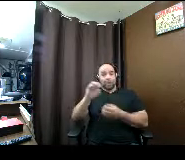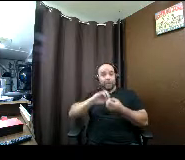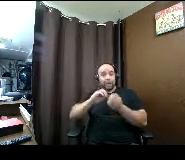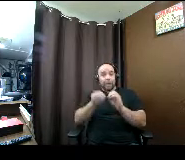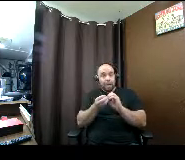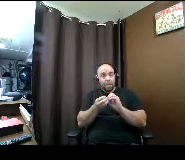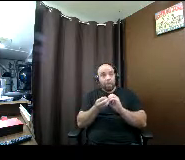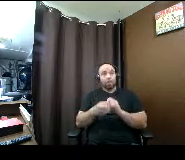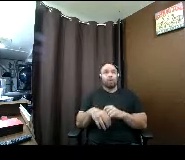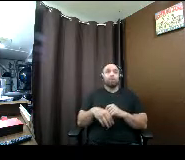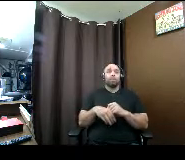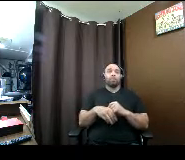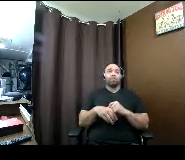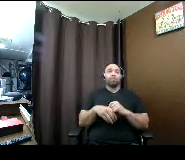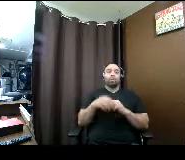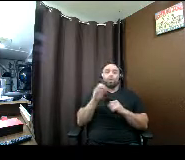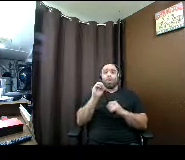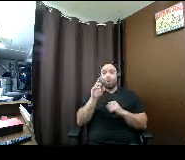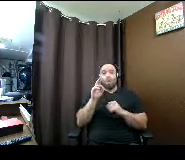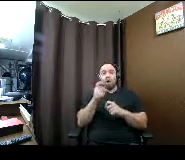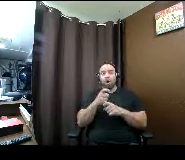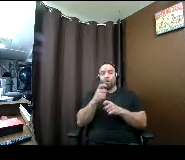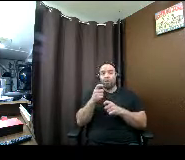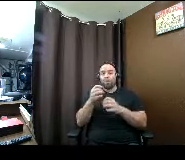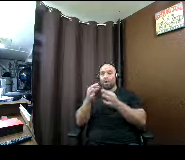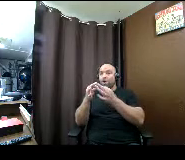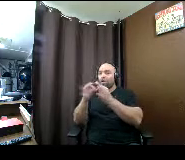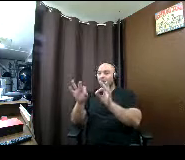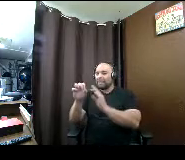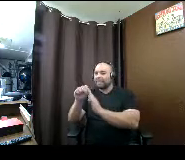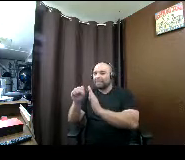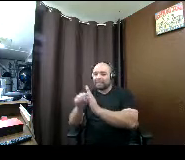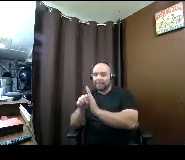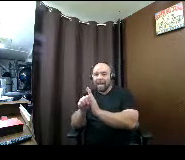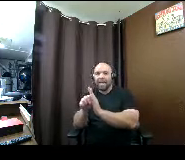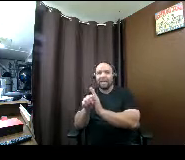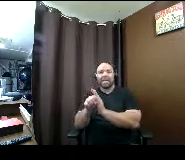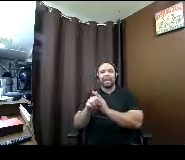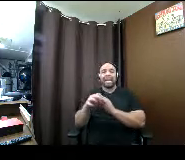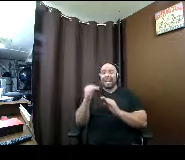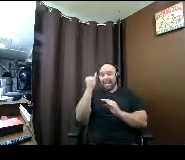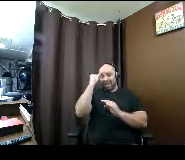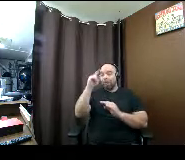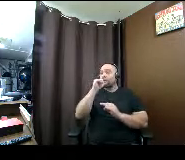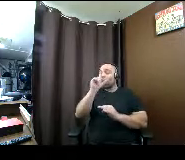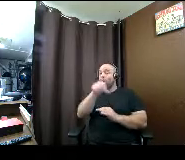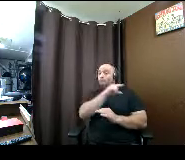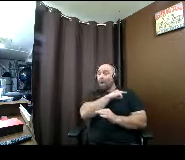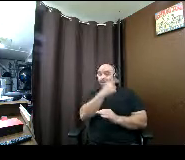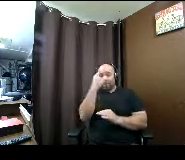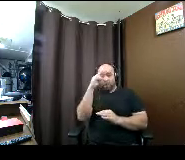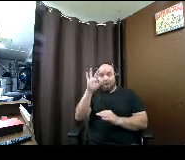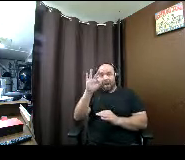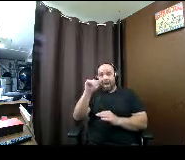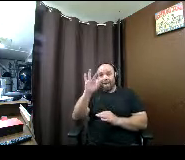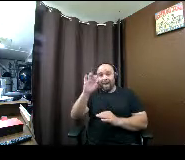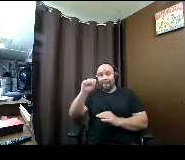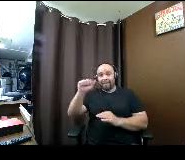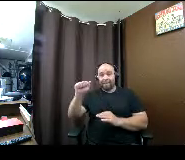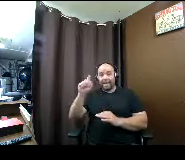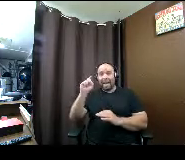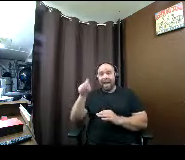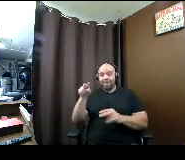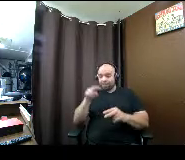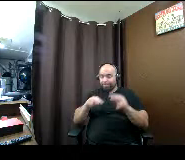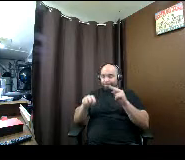from a free freely associated state like marshall islands uh if you don't qualify for the fosfa you're going to assess yourself for the wafsa